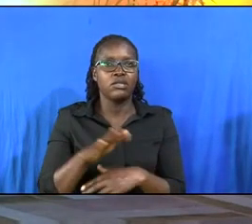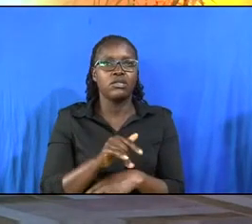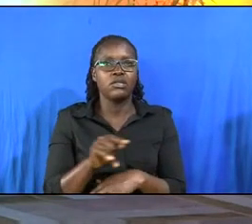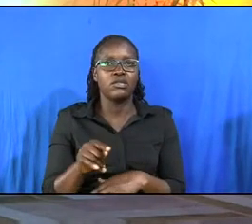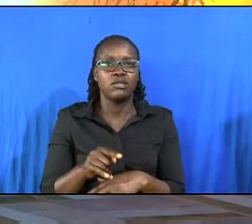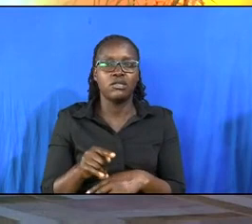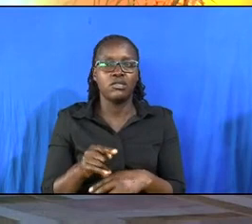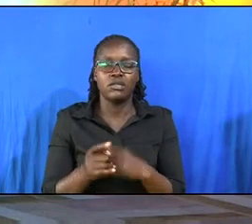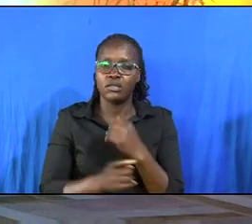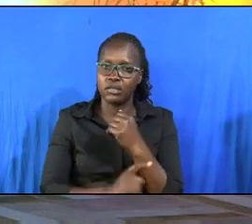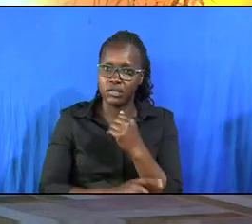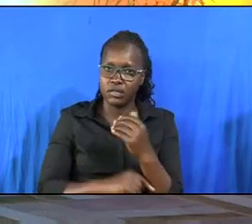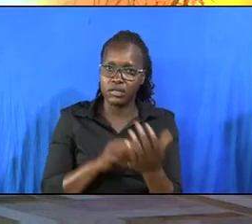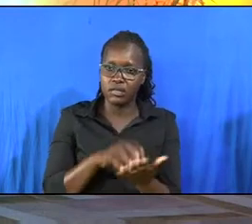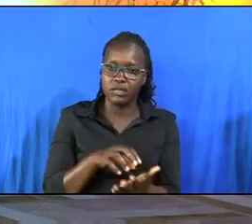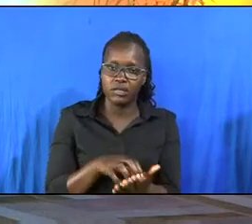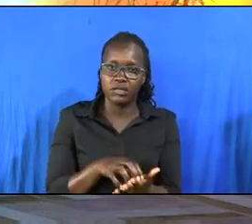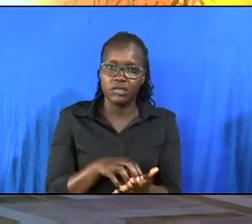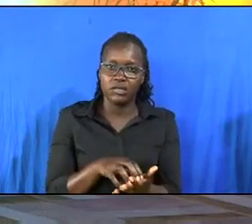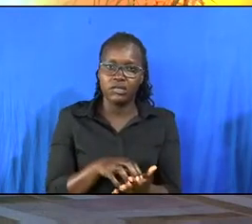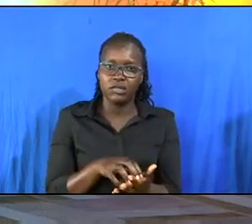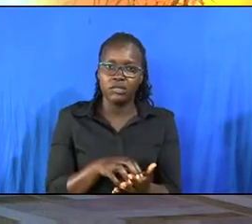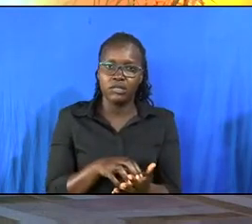tempting situations.